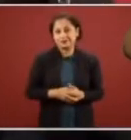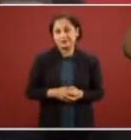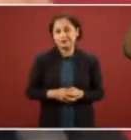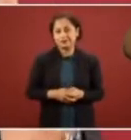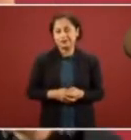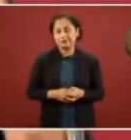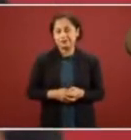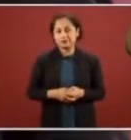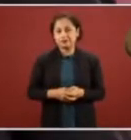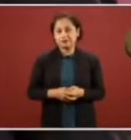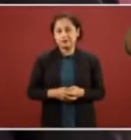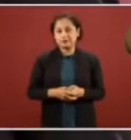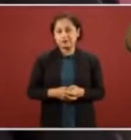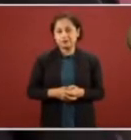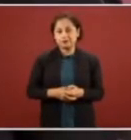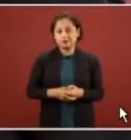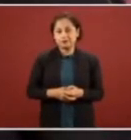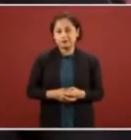I am like this